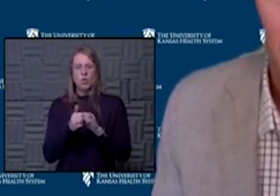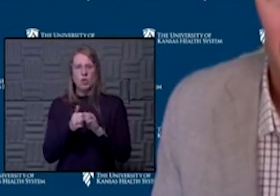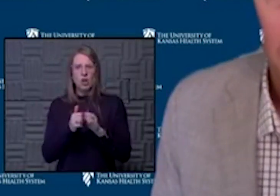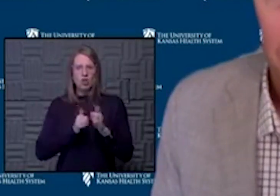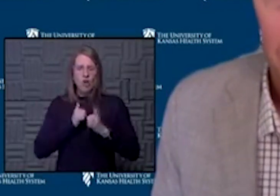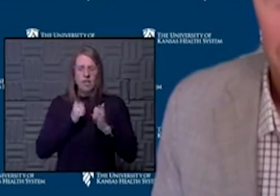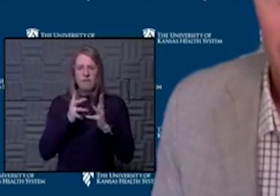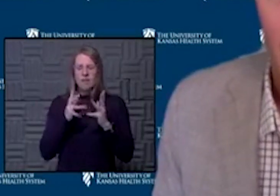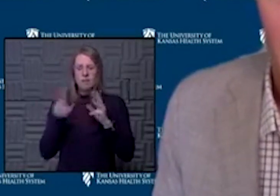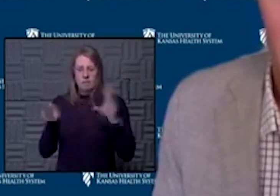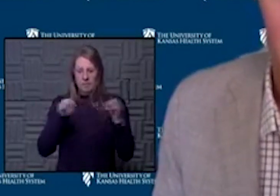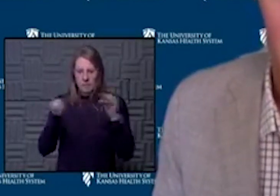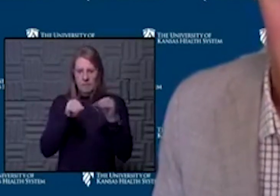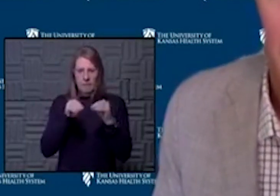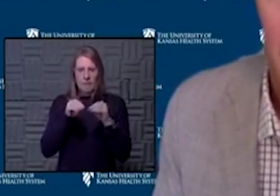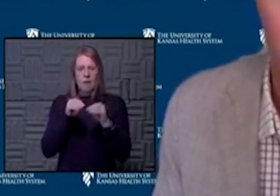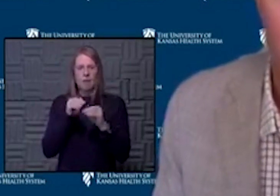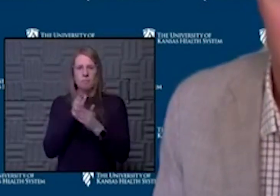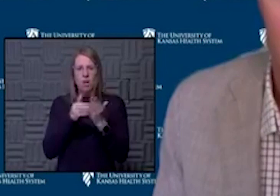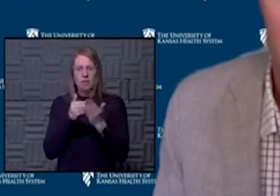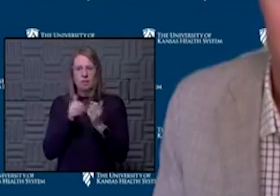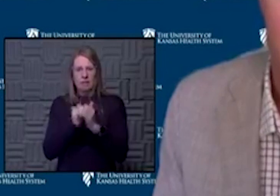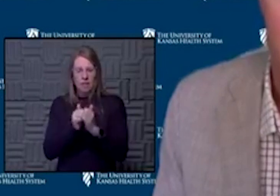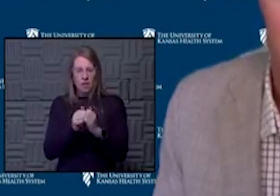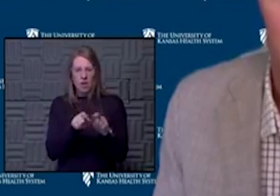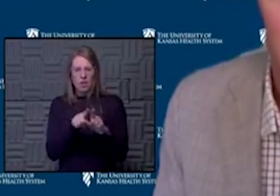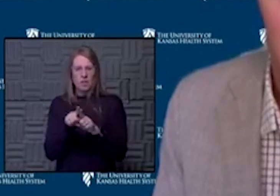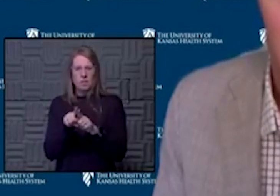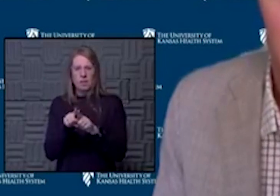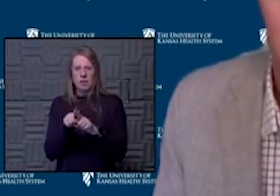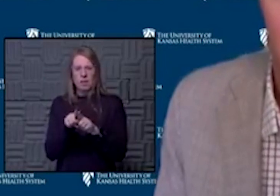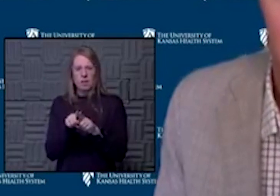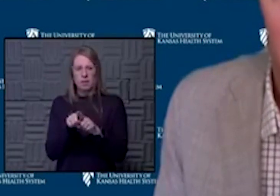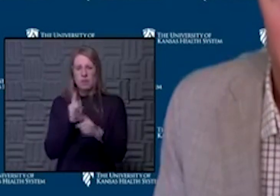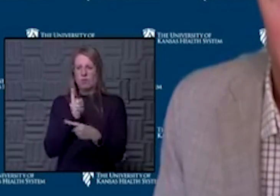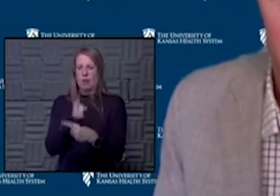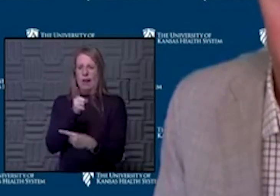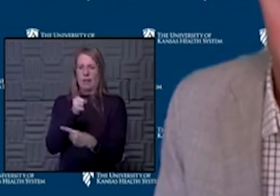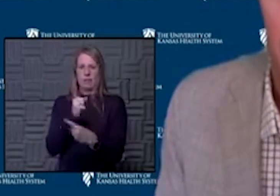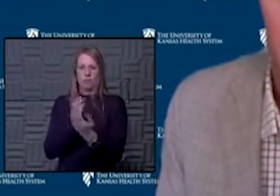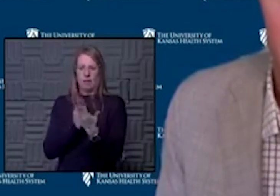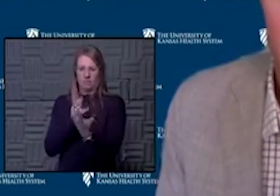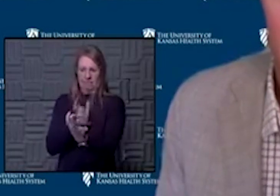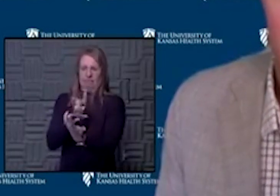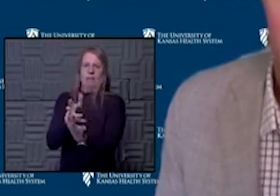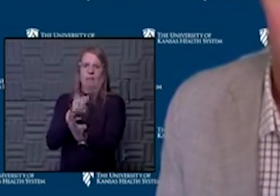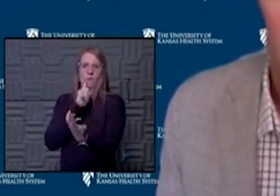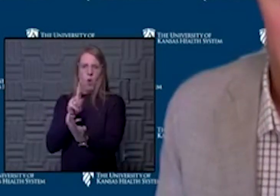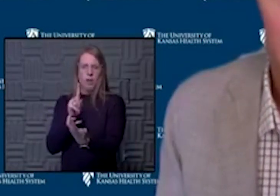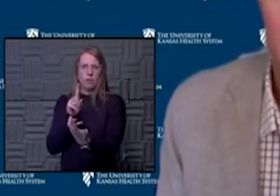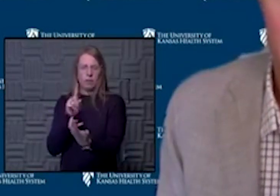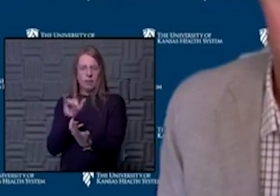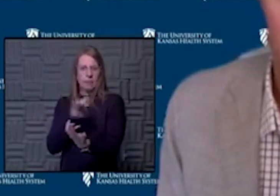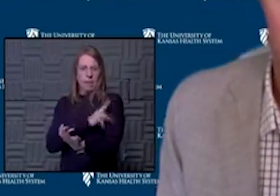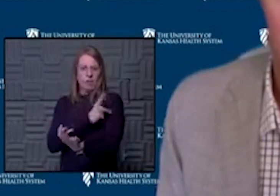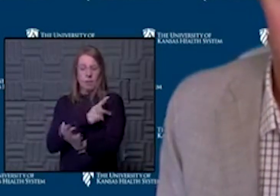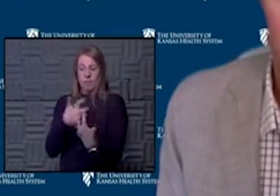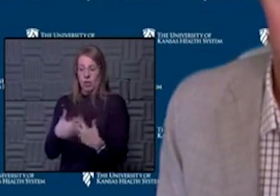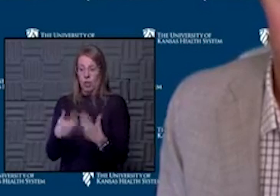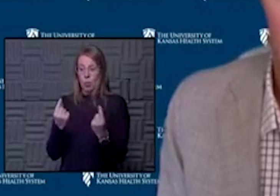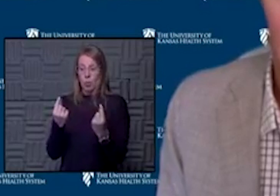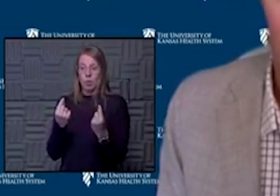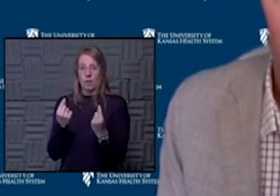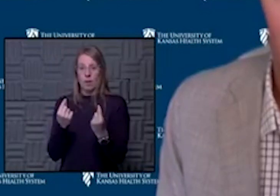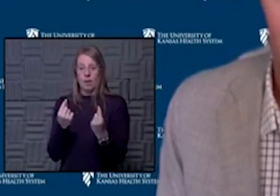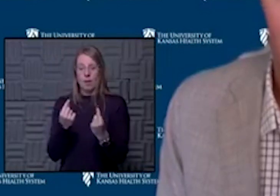things together. And it has to be the right for the patient, the right, exact right configuration. Because what the machine does is take